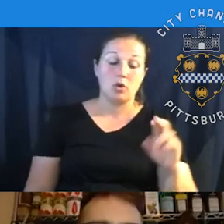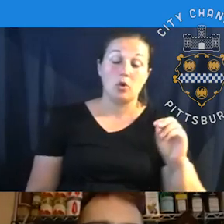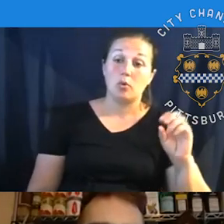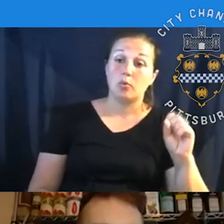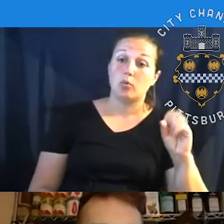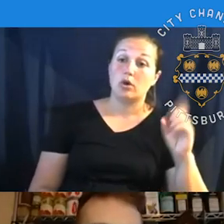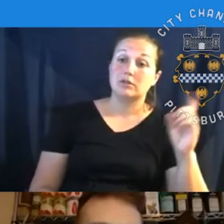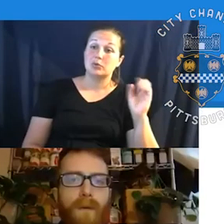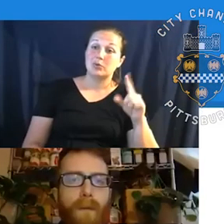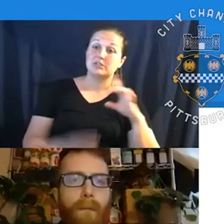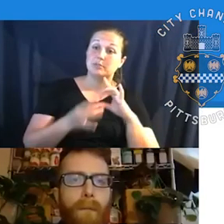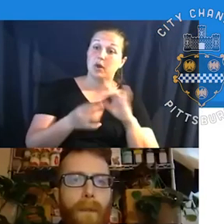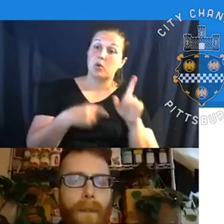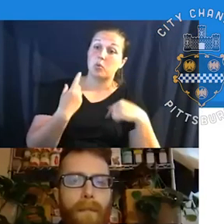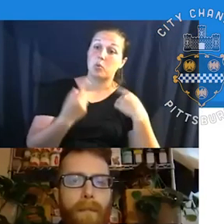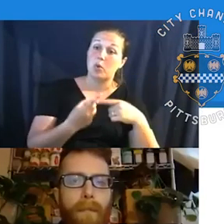parks will be open.